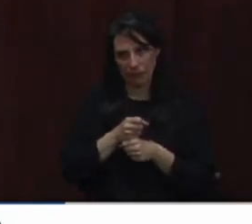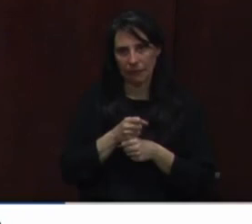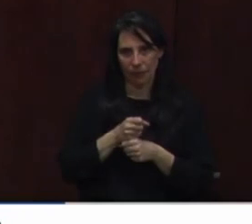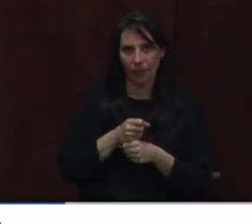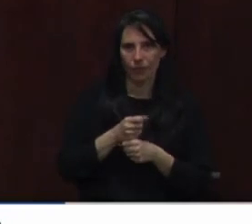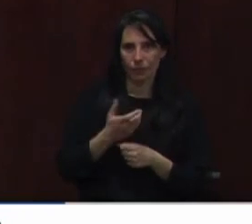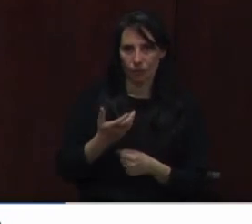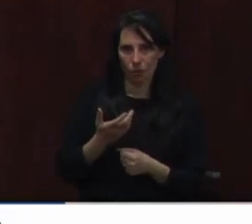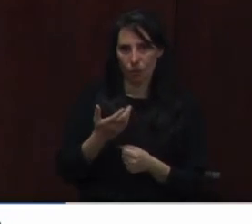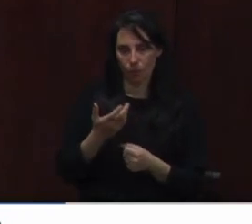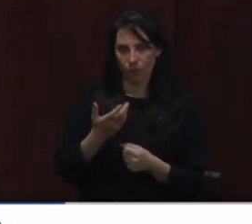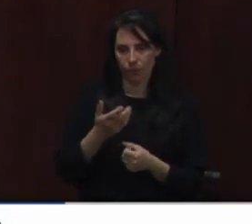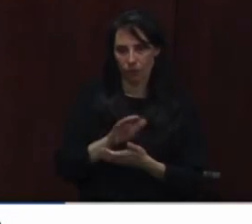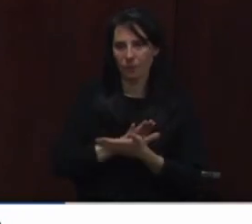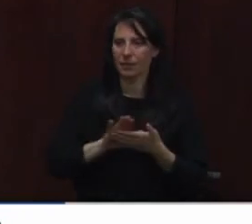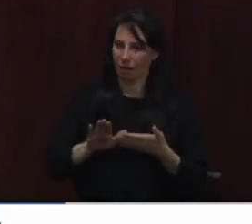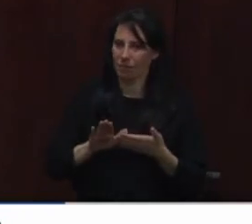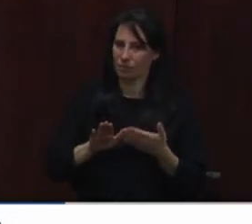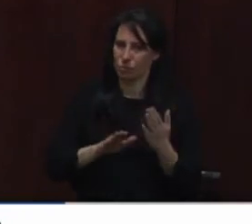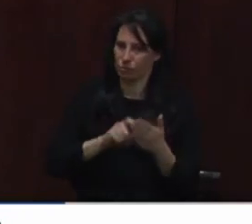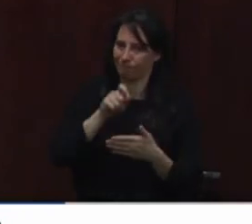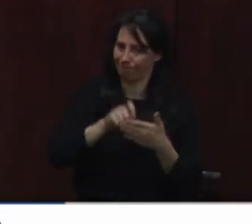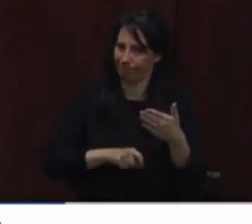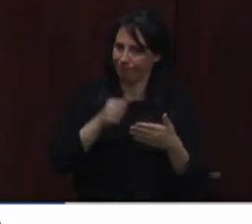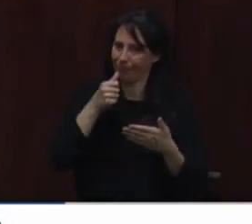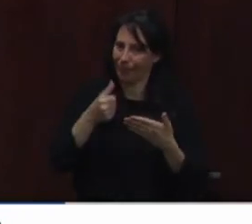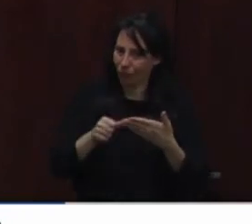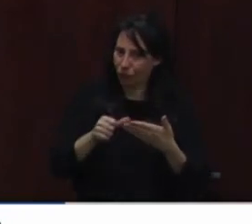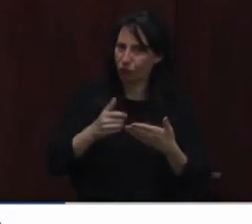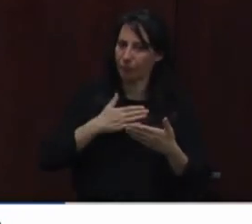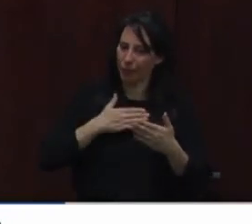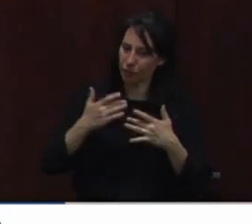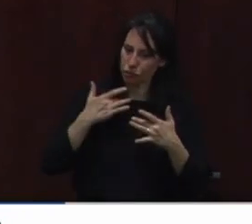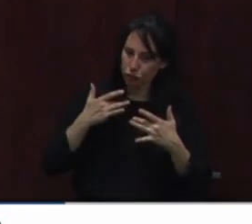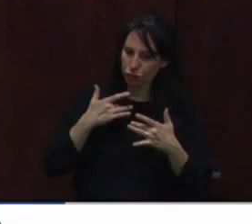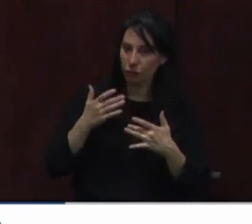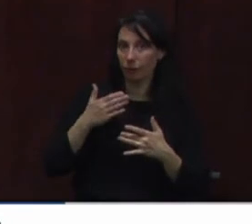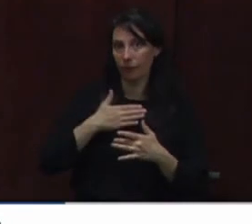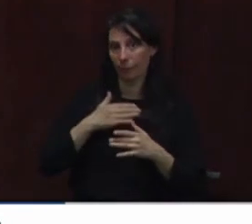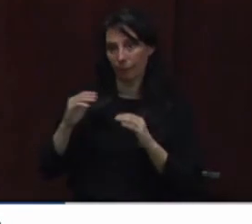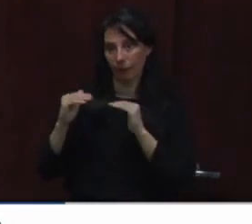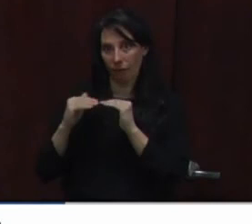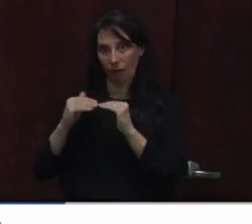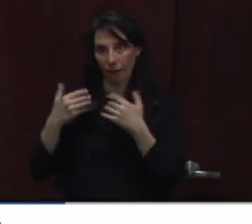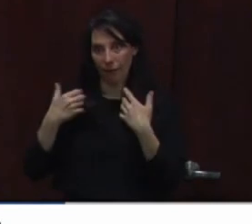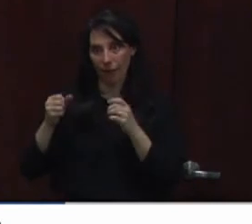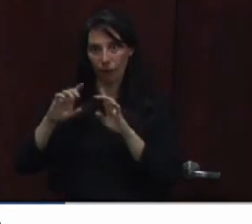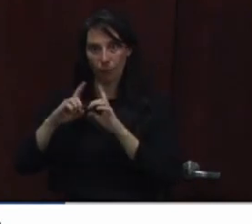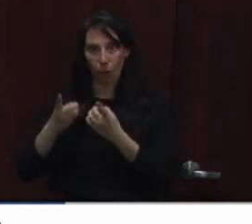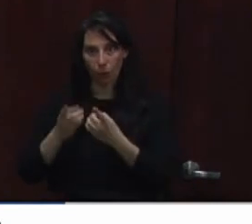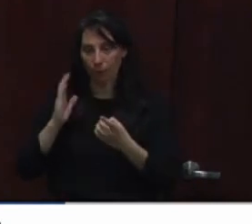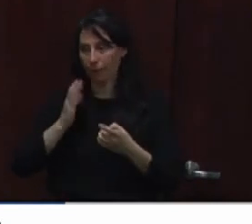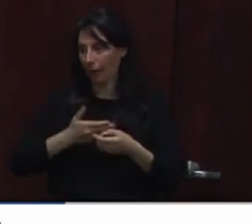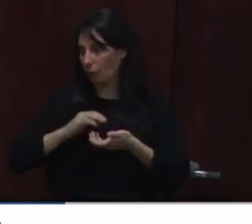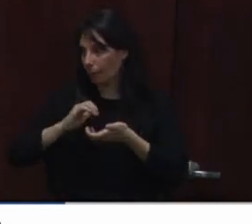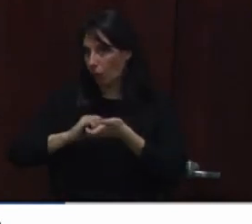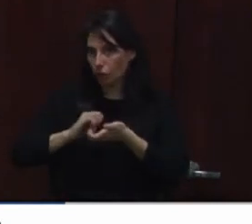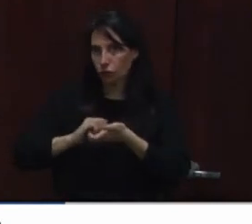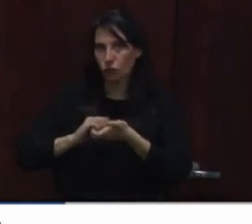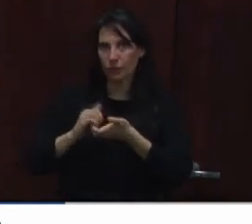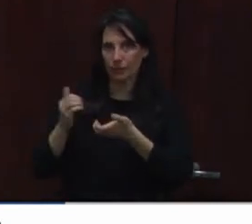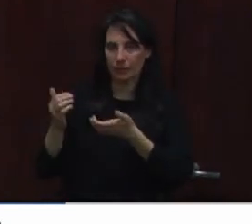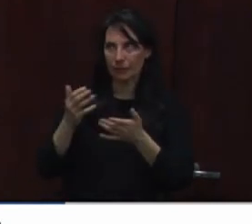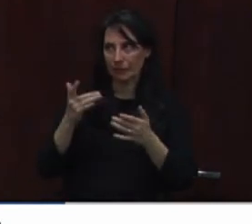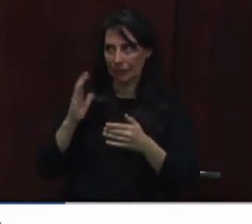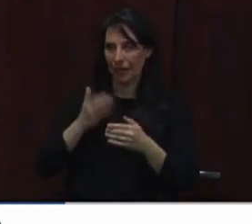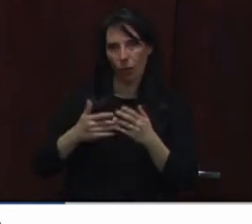be able to voice not only the concerns of local health departments but our other partners in this too have voiced their concerns and had really good dialogue